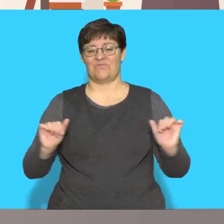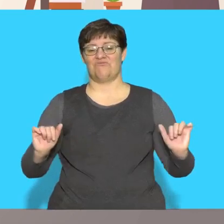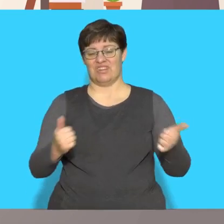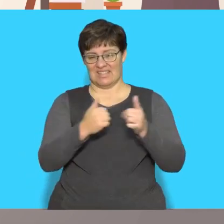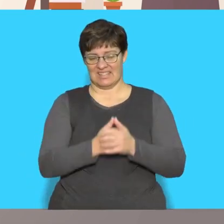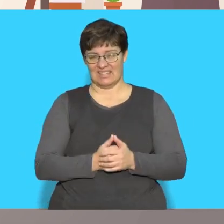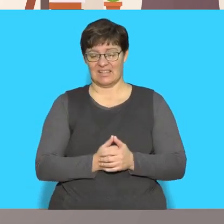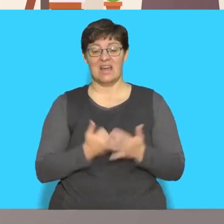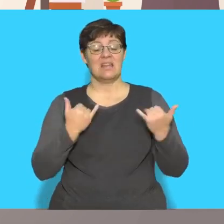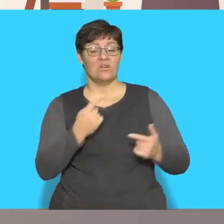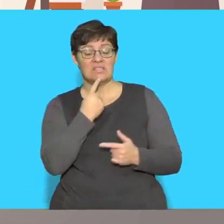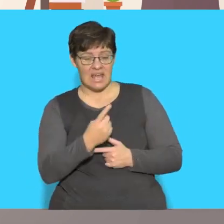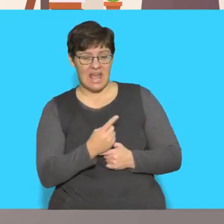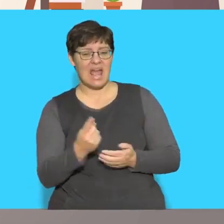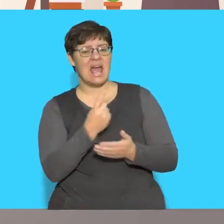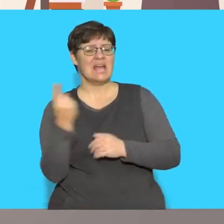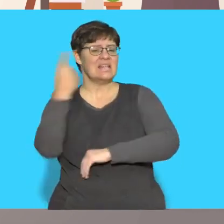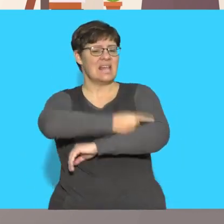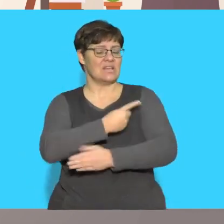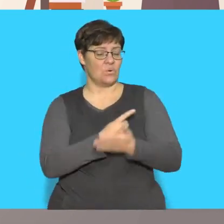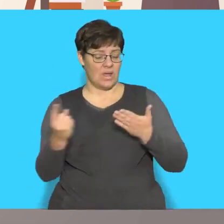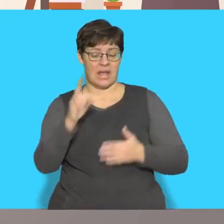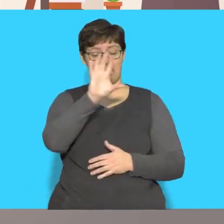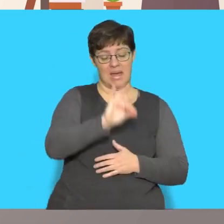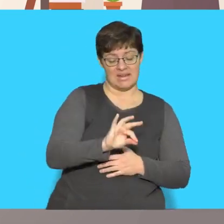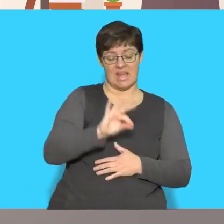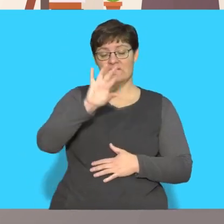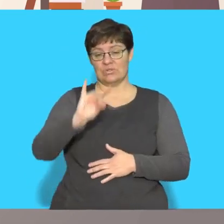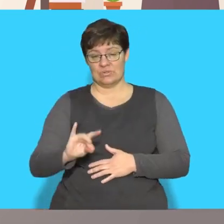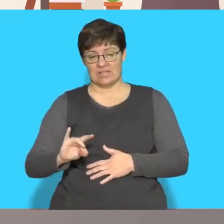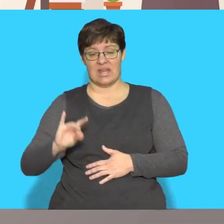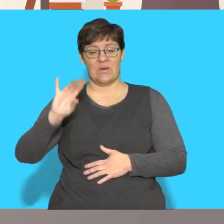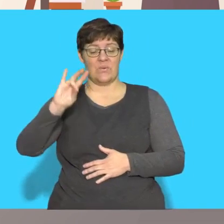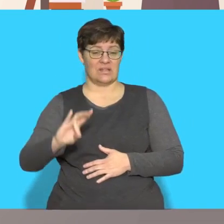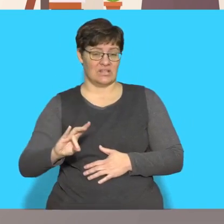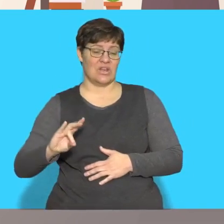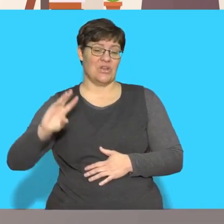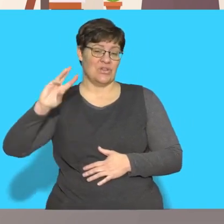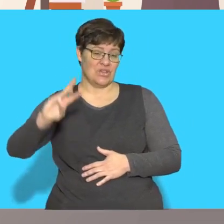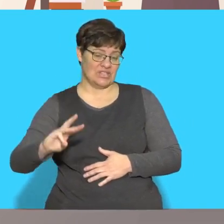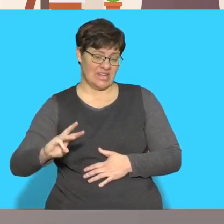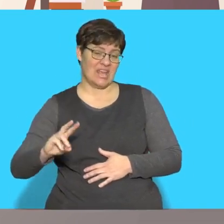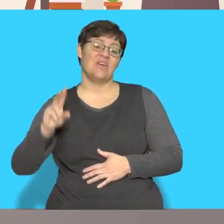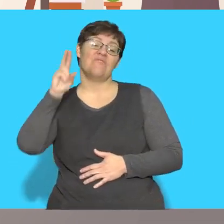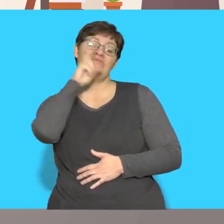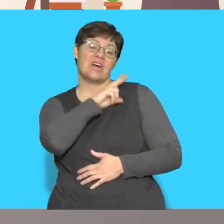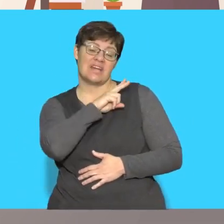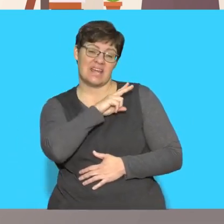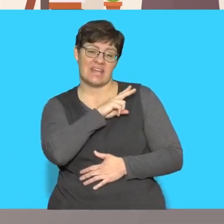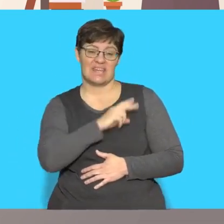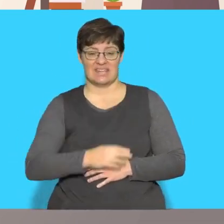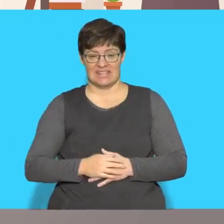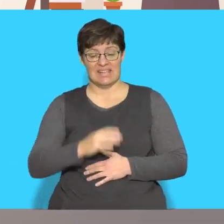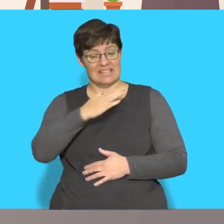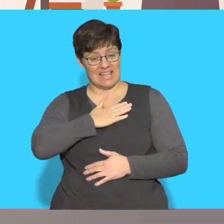Great! Then you say the days of the week. Monday, Tuesday, Wednesday, Thursday,